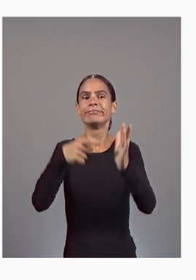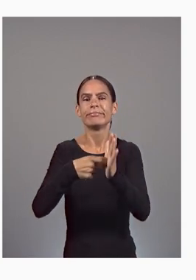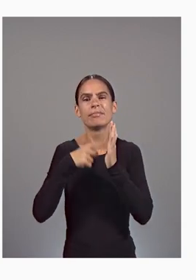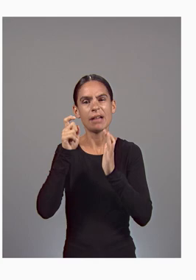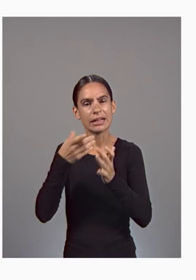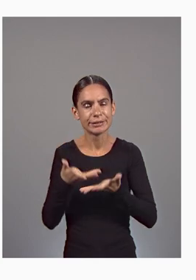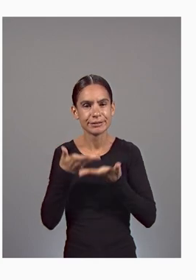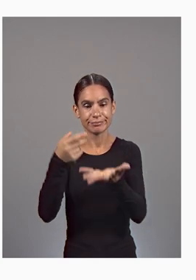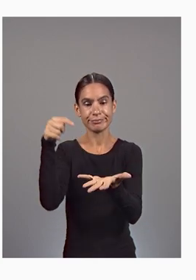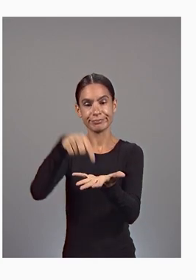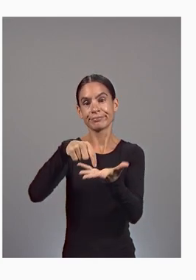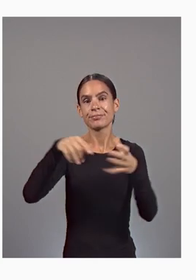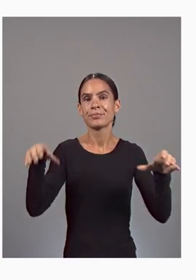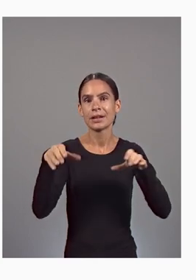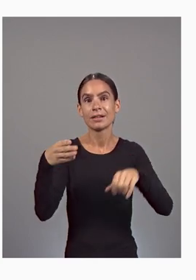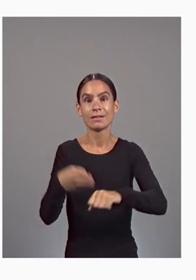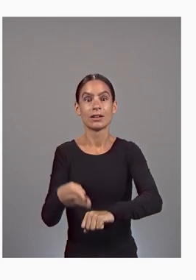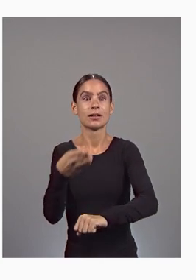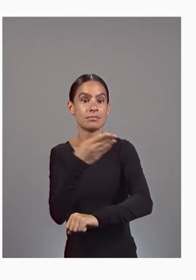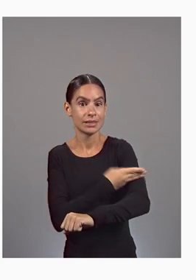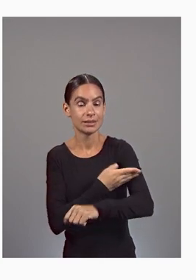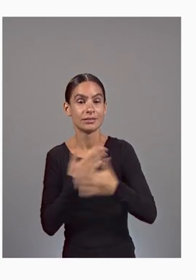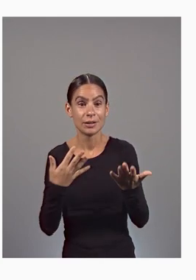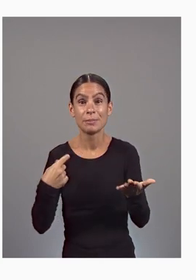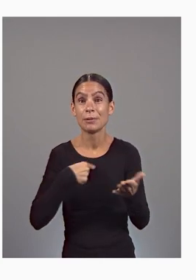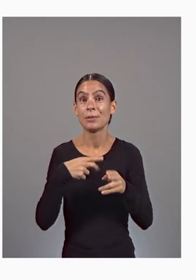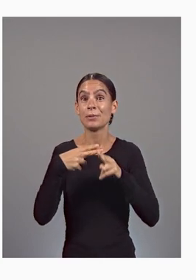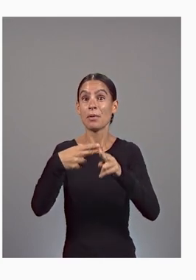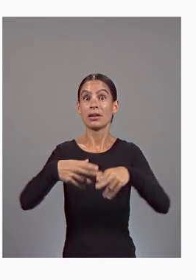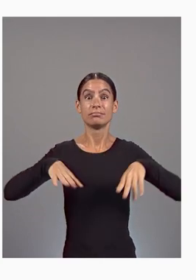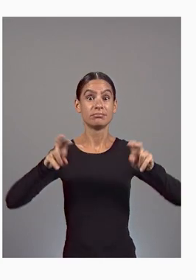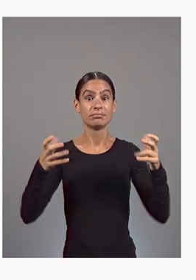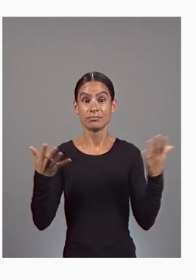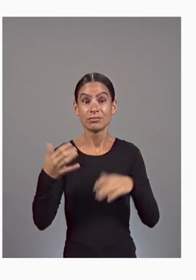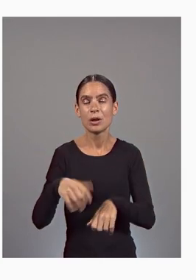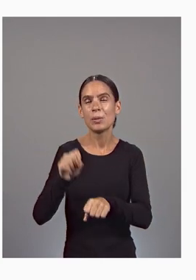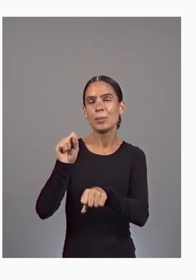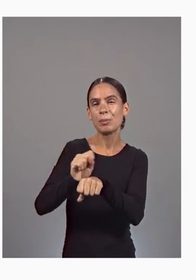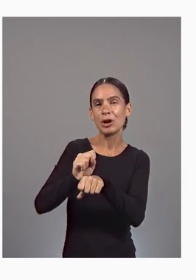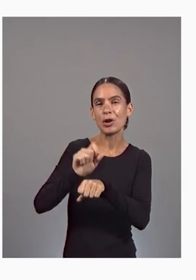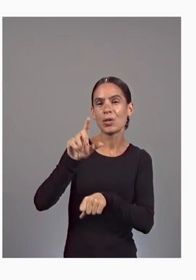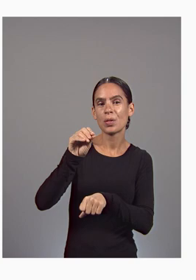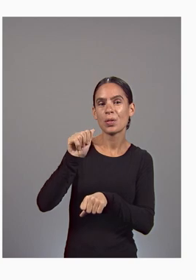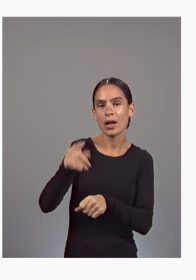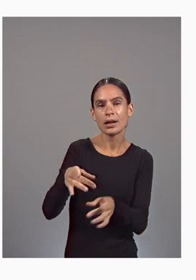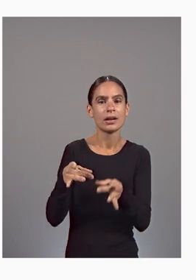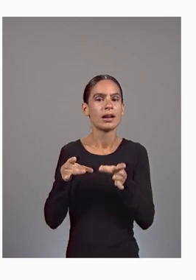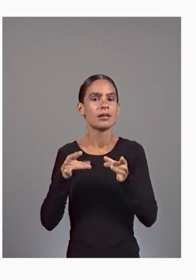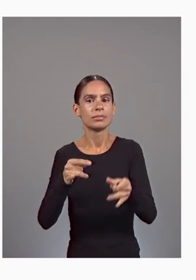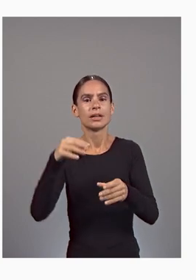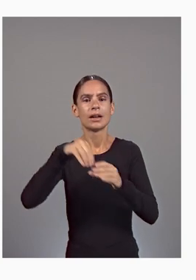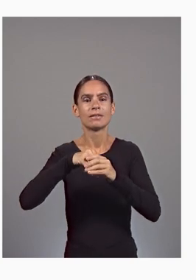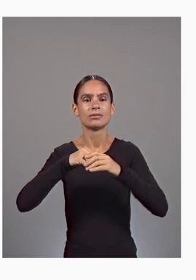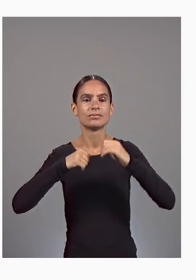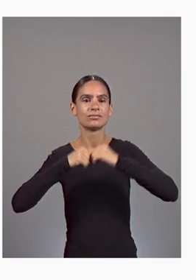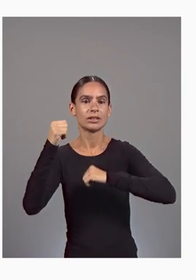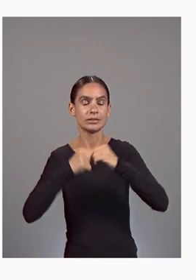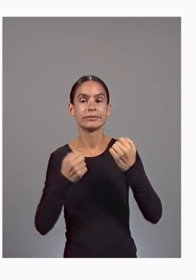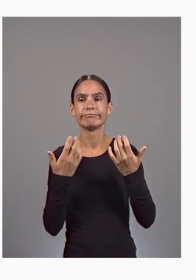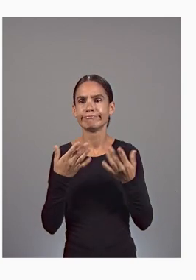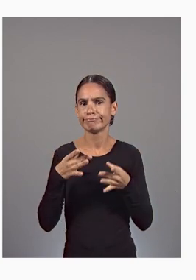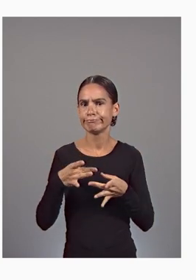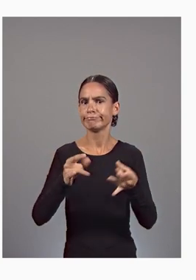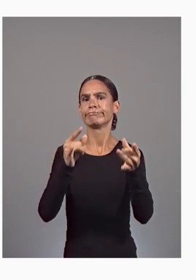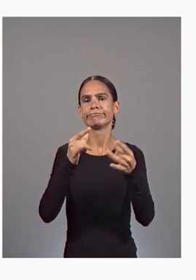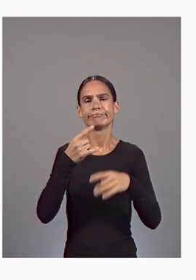improvements. We call this at Google workload-optimized infrastructure, and we're